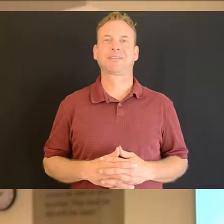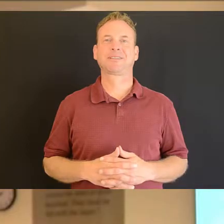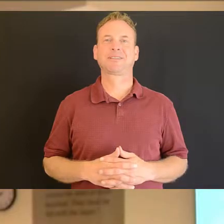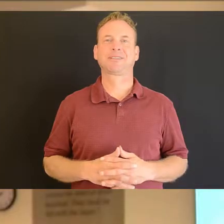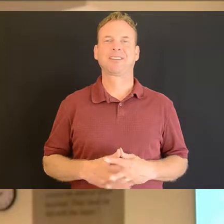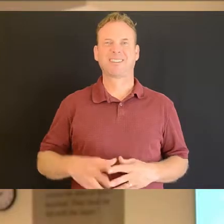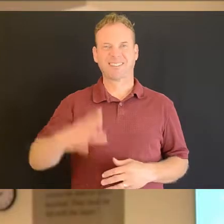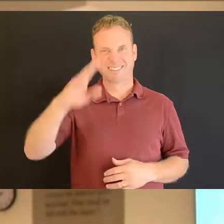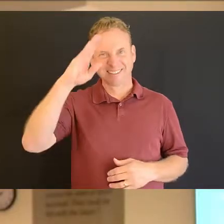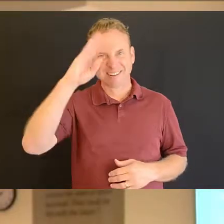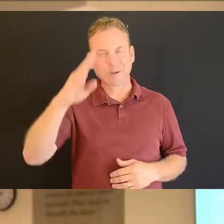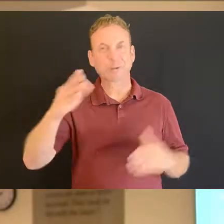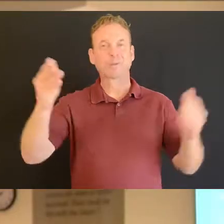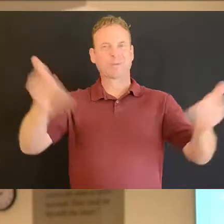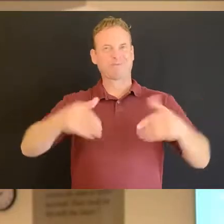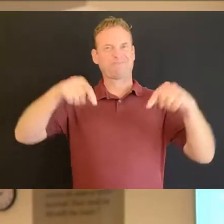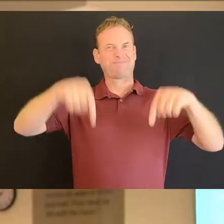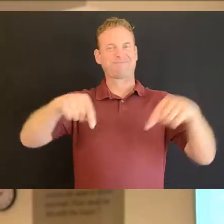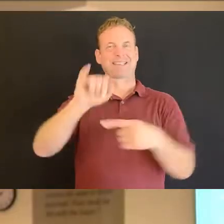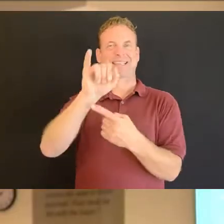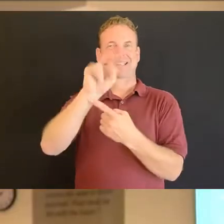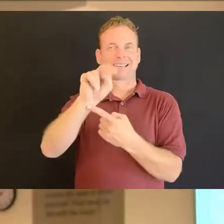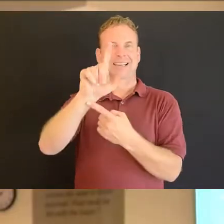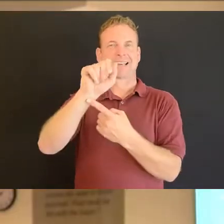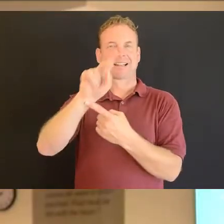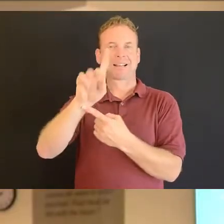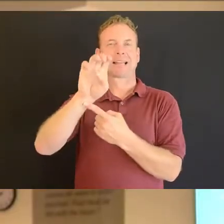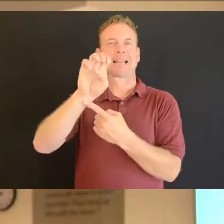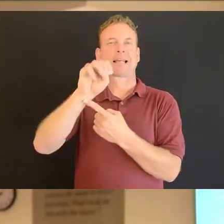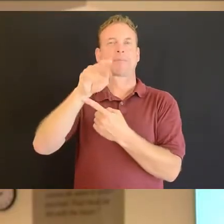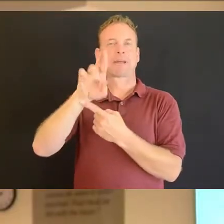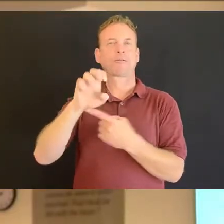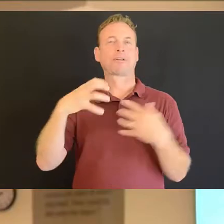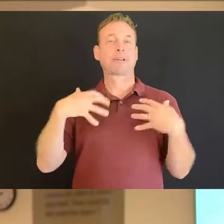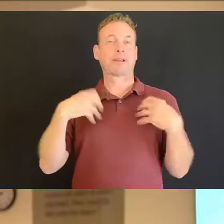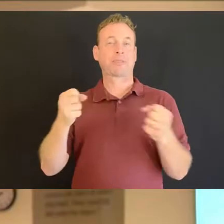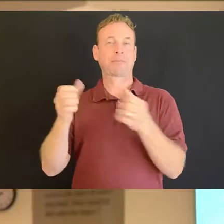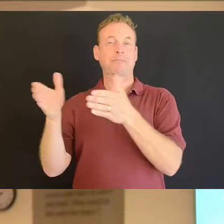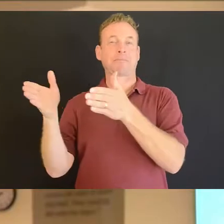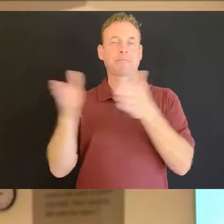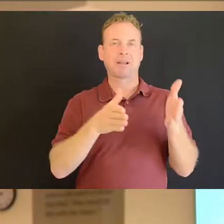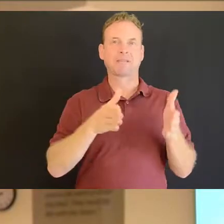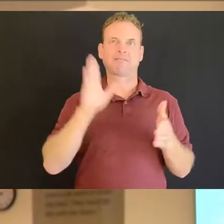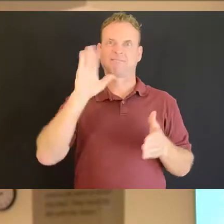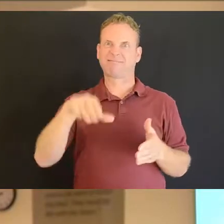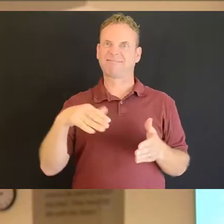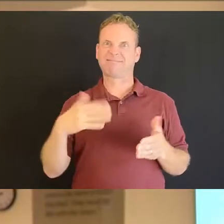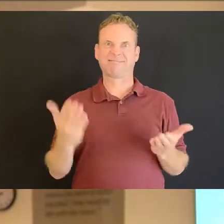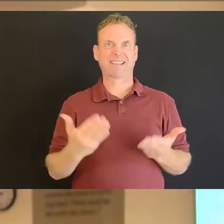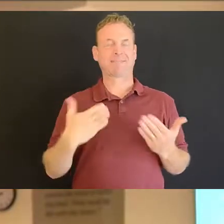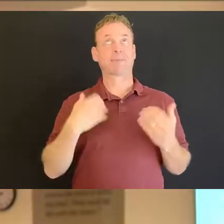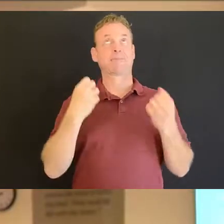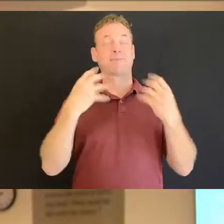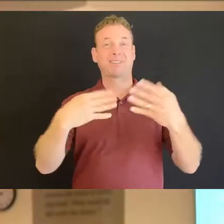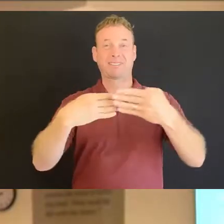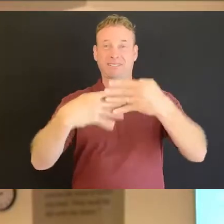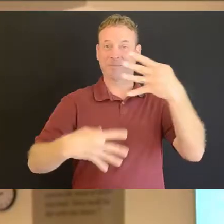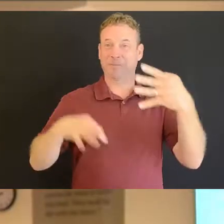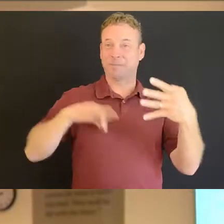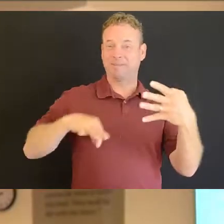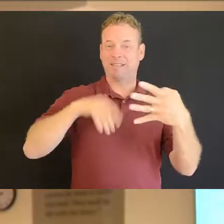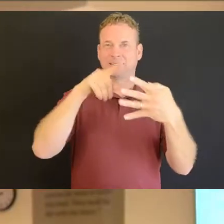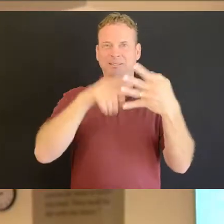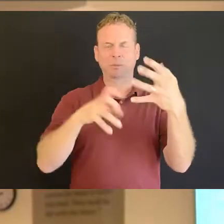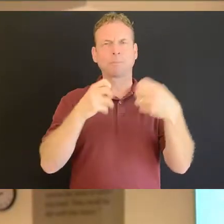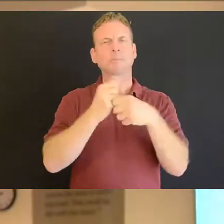Hello, and a healthy welcome to you from IEHP, your Inland Empire Health Plan. You know, with all the health benefits